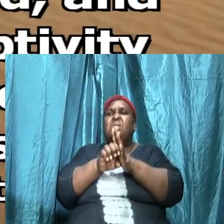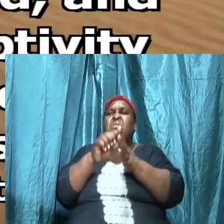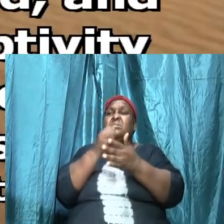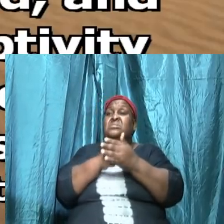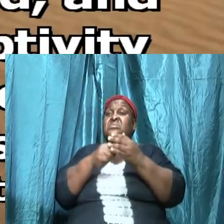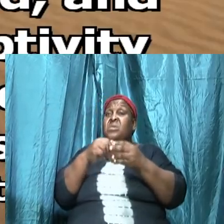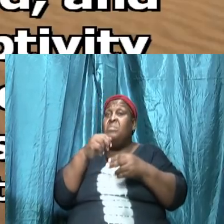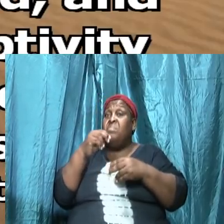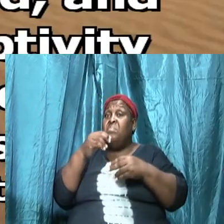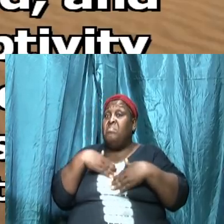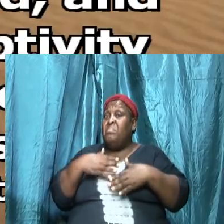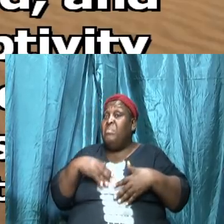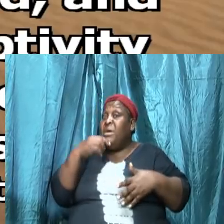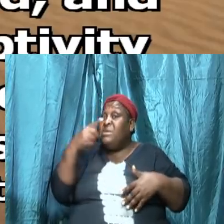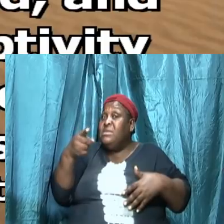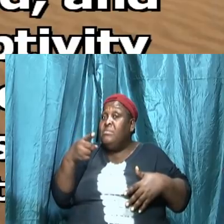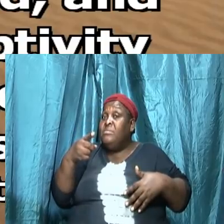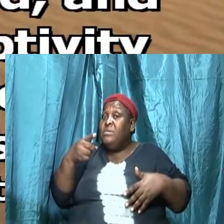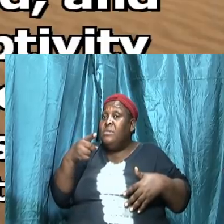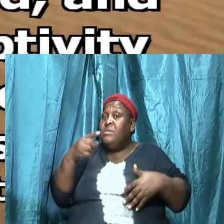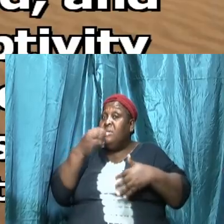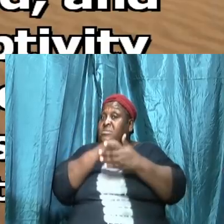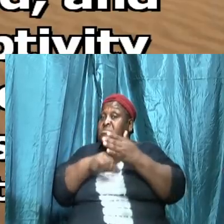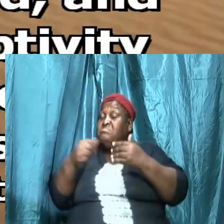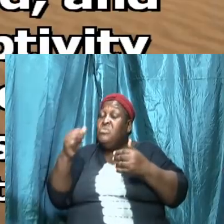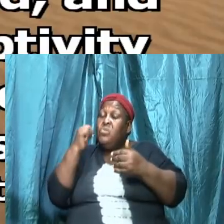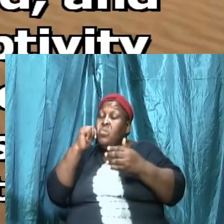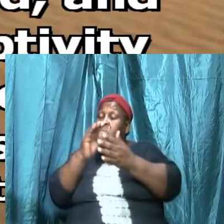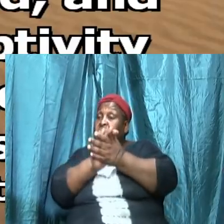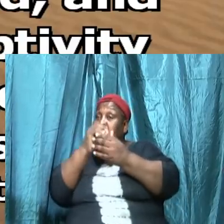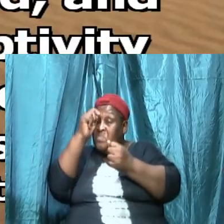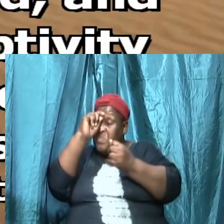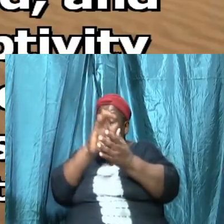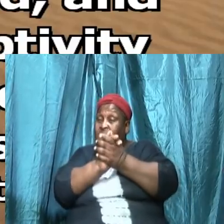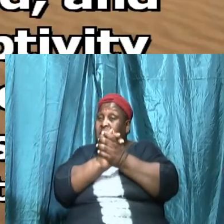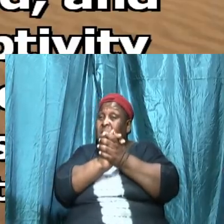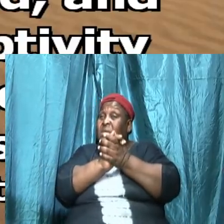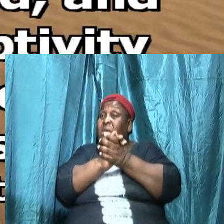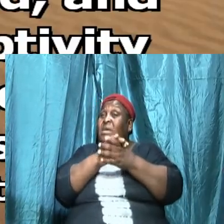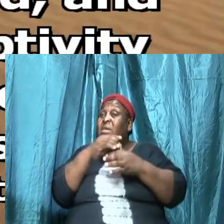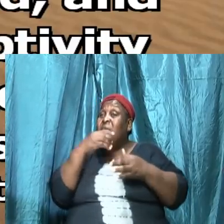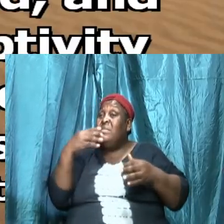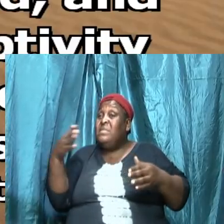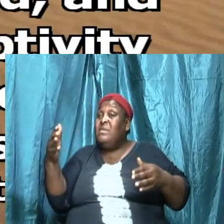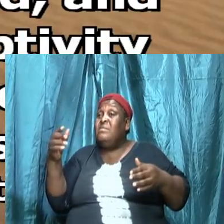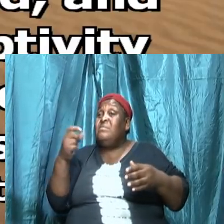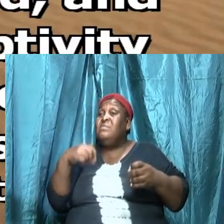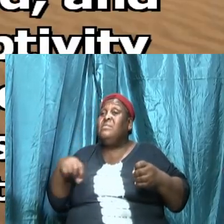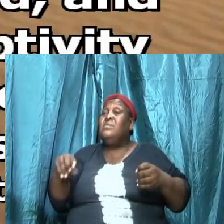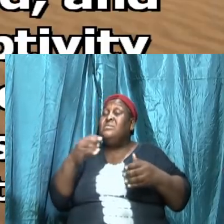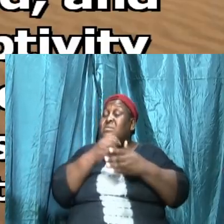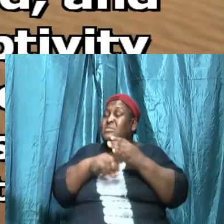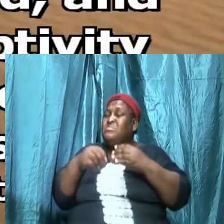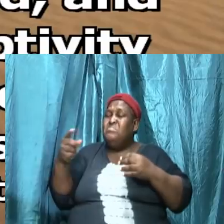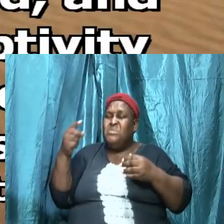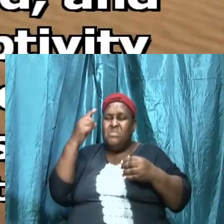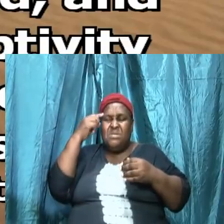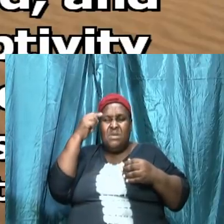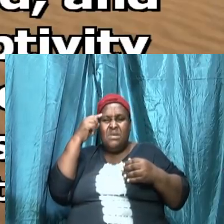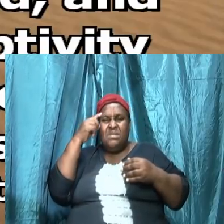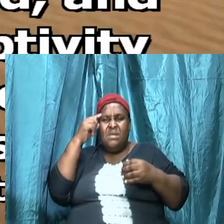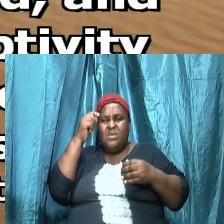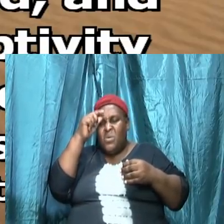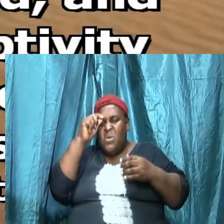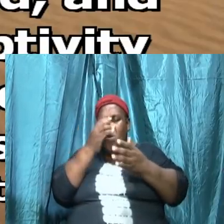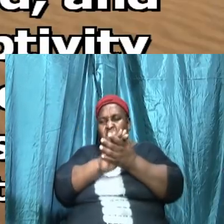and the person hear it and think that the husband or their wife did this it came out of some gossip or some slander the